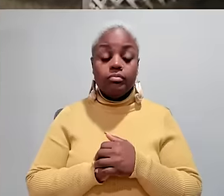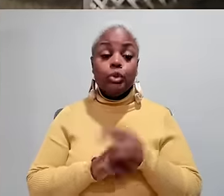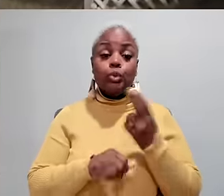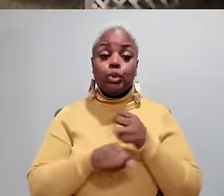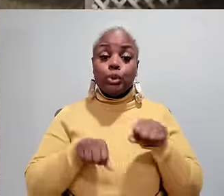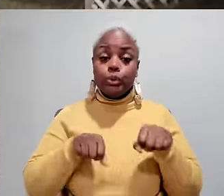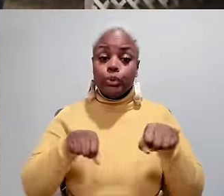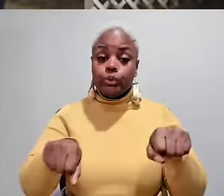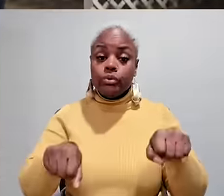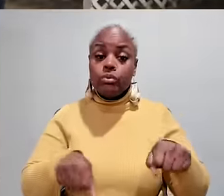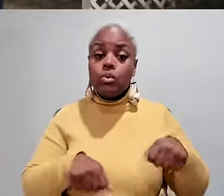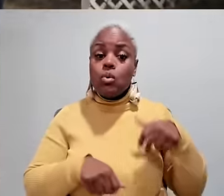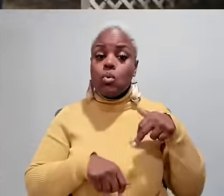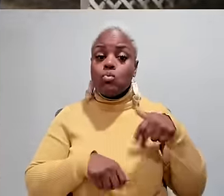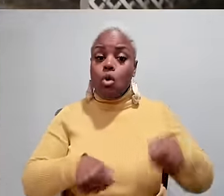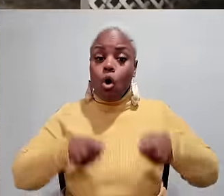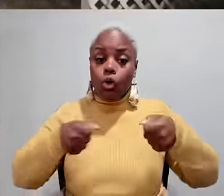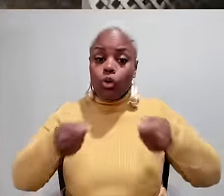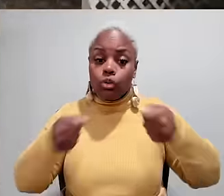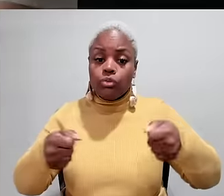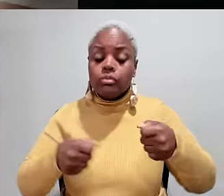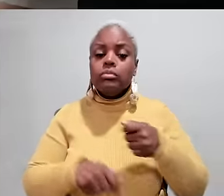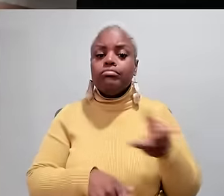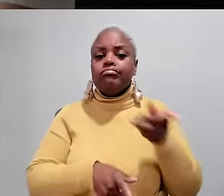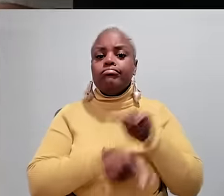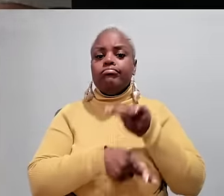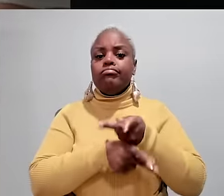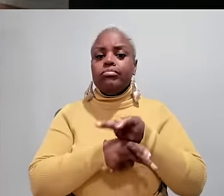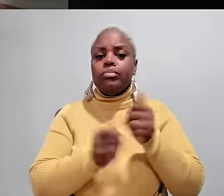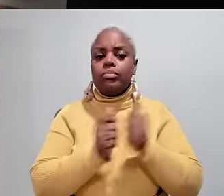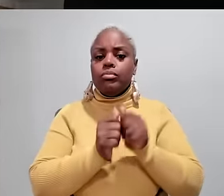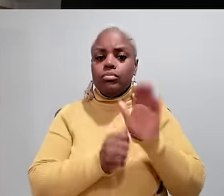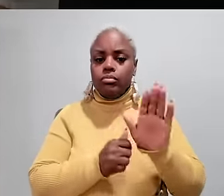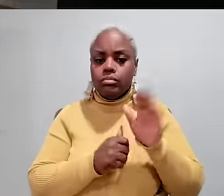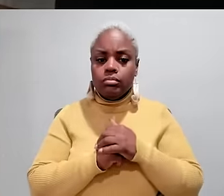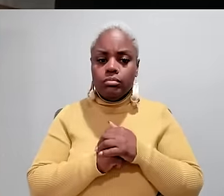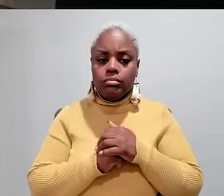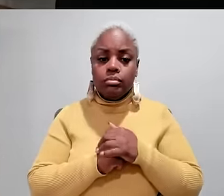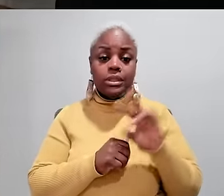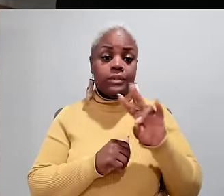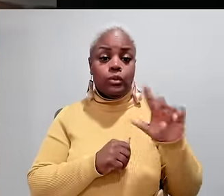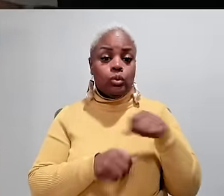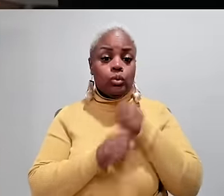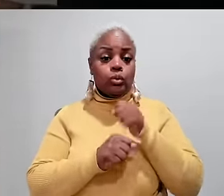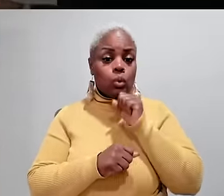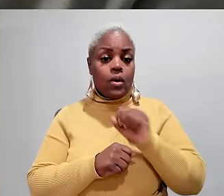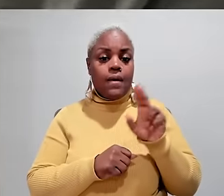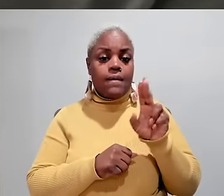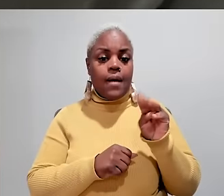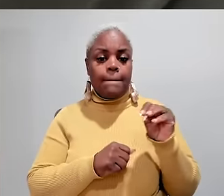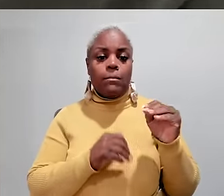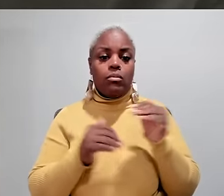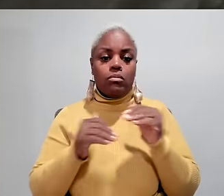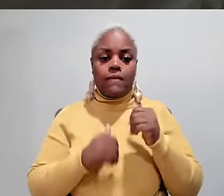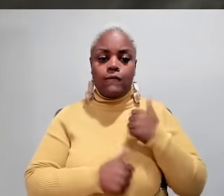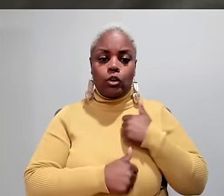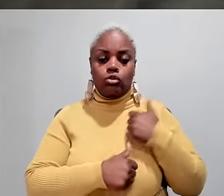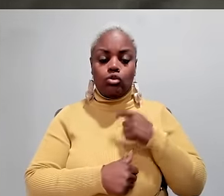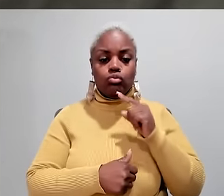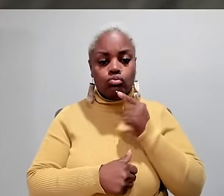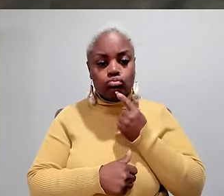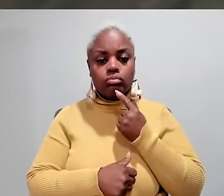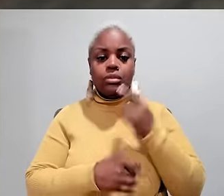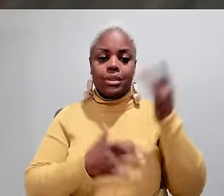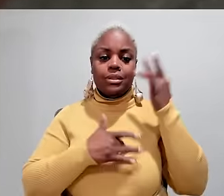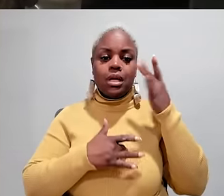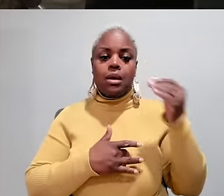uses a scooter and a walker to get around. She also cares for her friend Dennis Vaughn, a 73-year-old